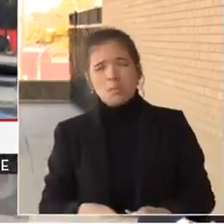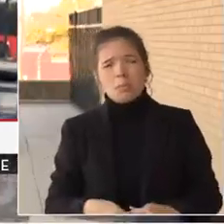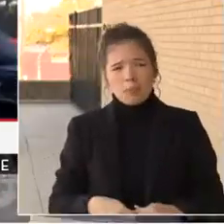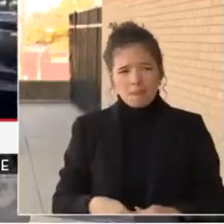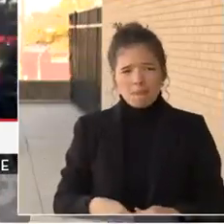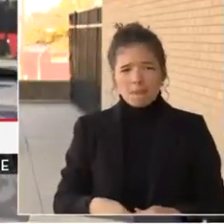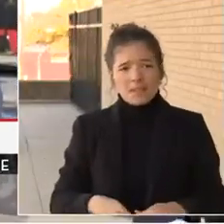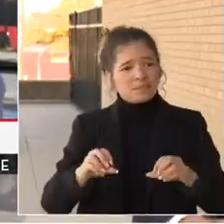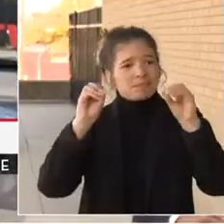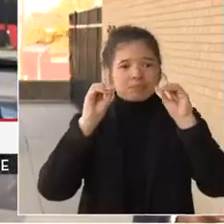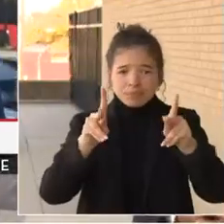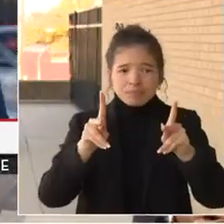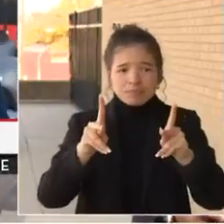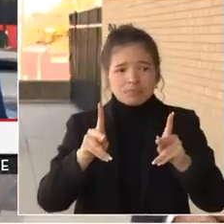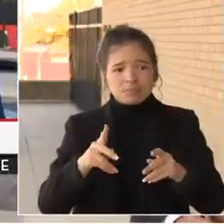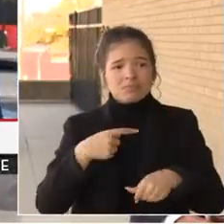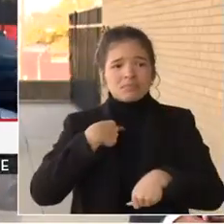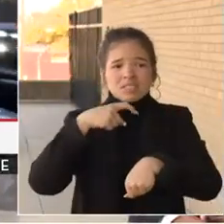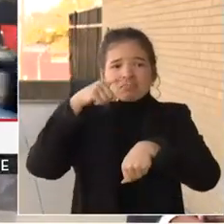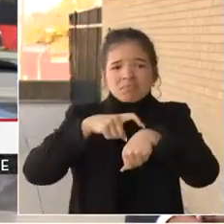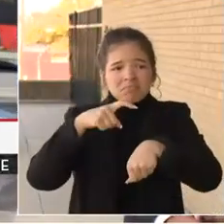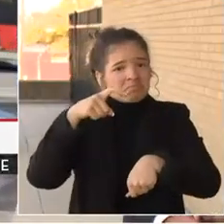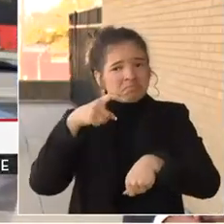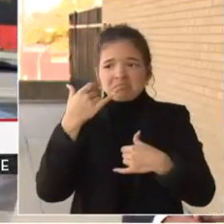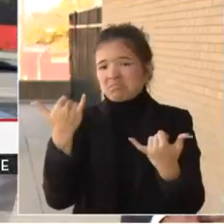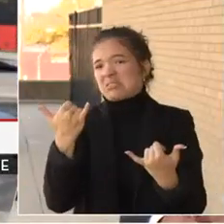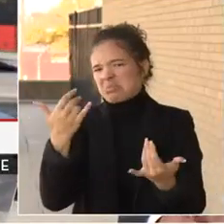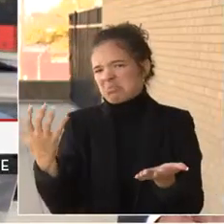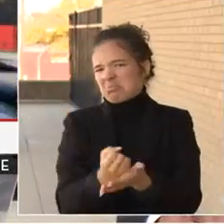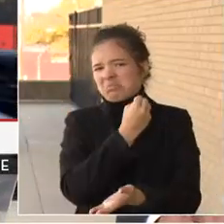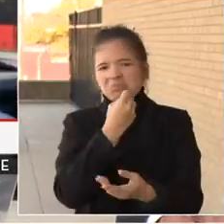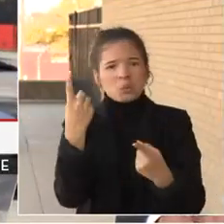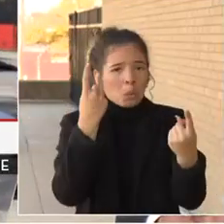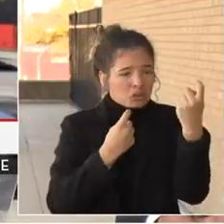Okay, we have time for a few questions. Any questions?